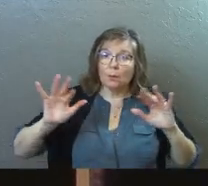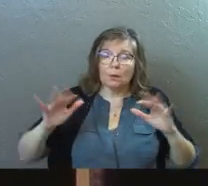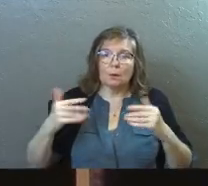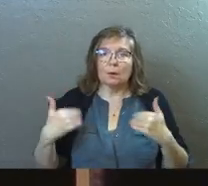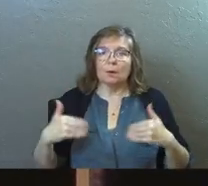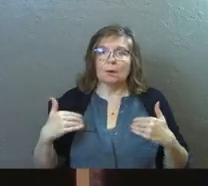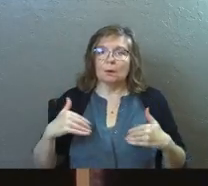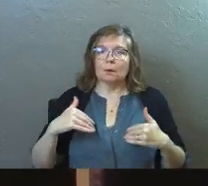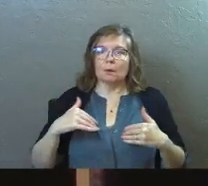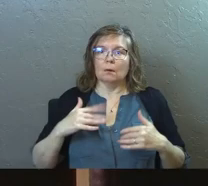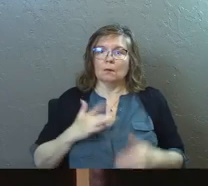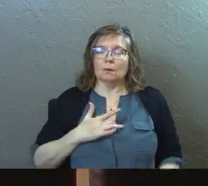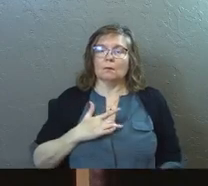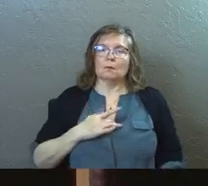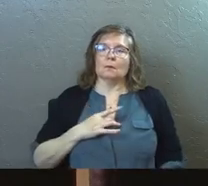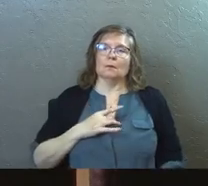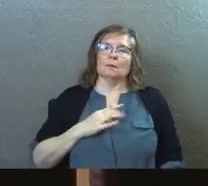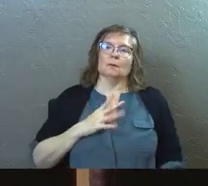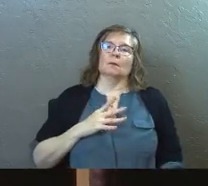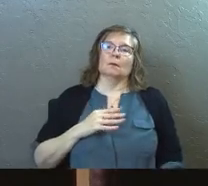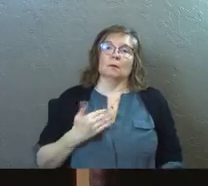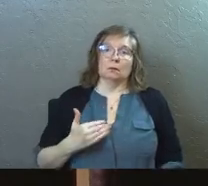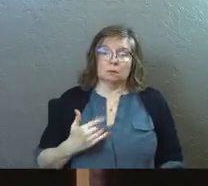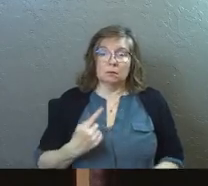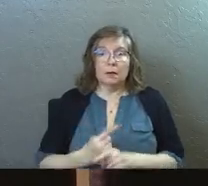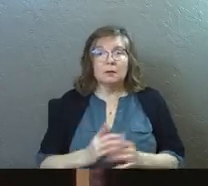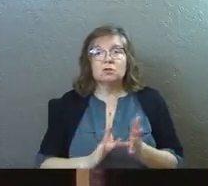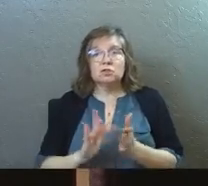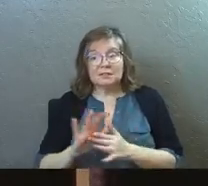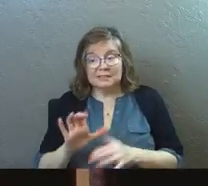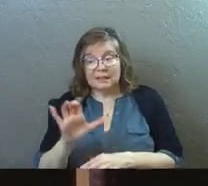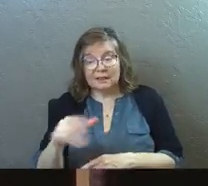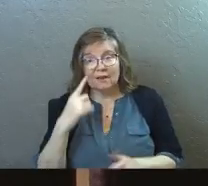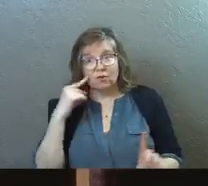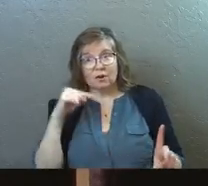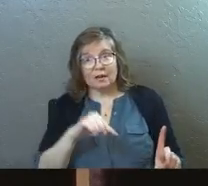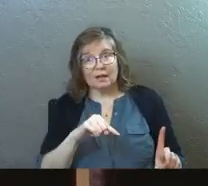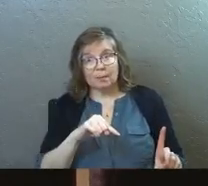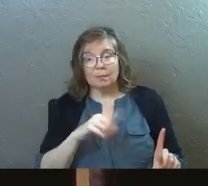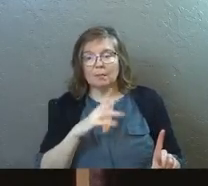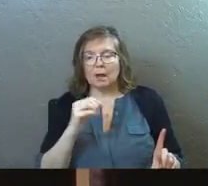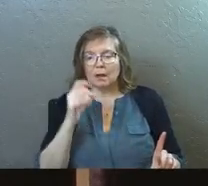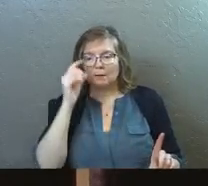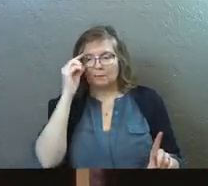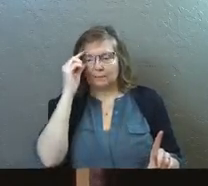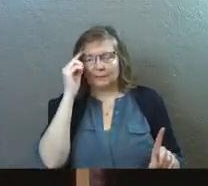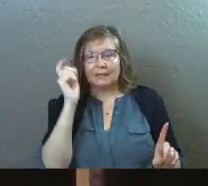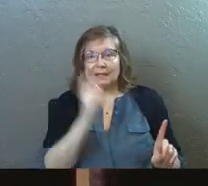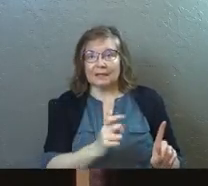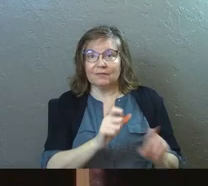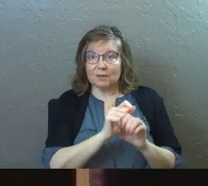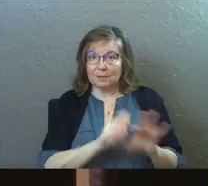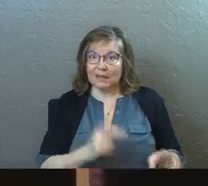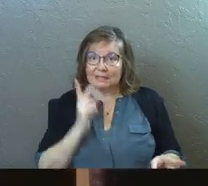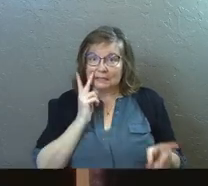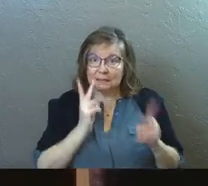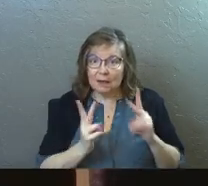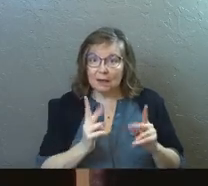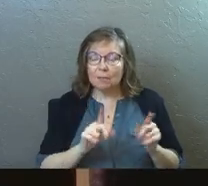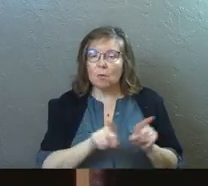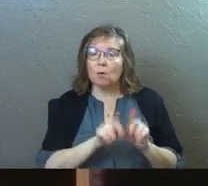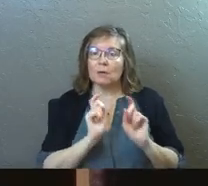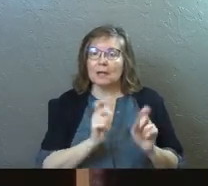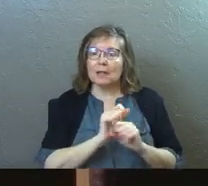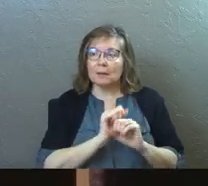What was that like? Yeah. So like, and Jesus did that for him. And not only did he give him the blessing of sight, but he